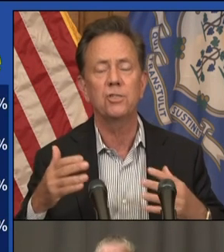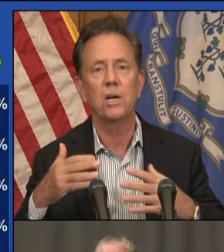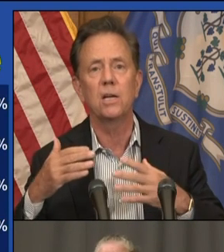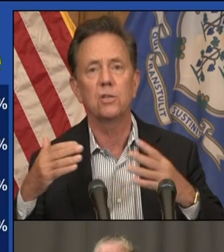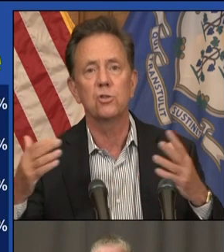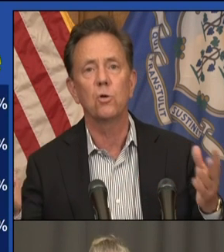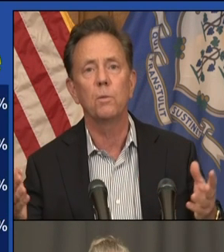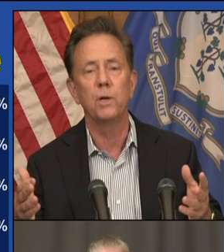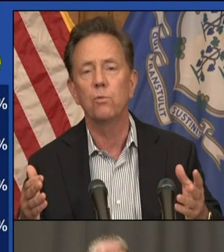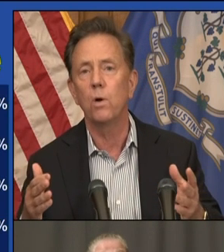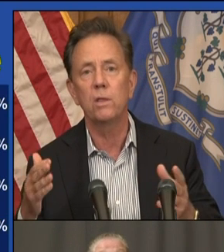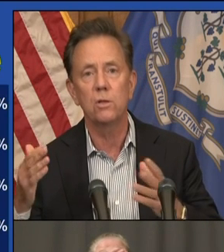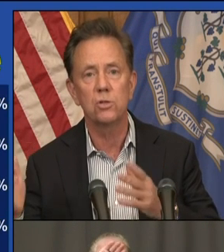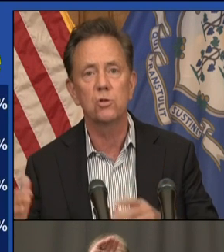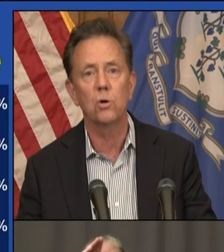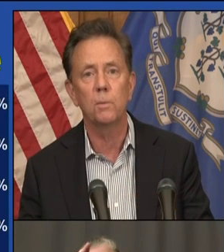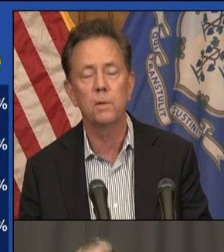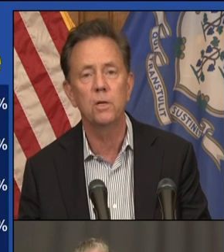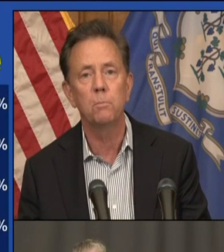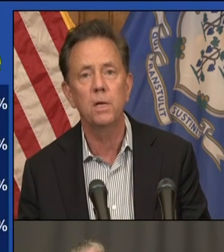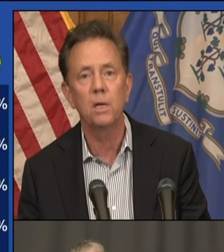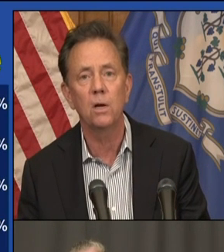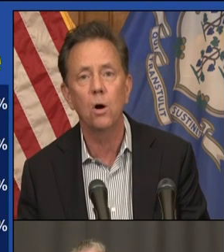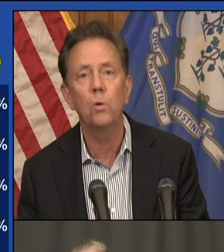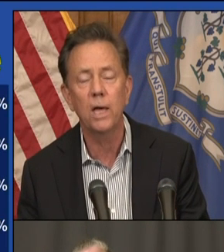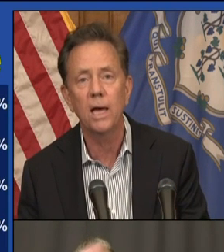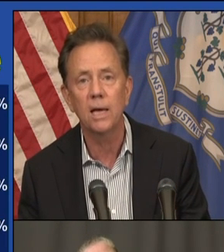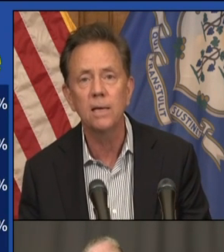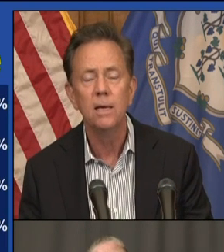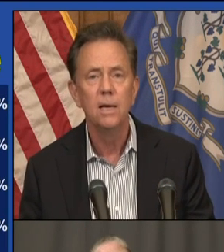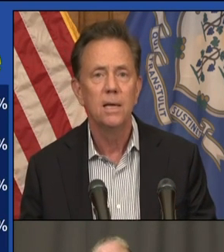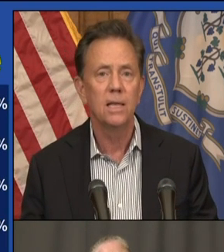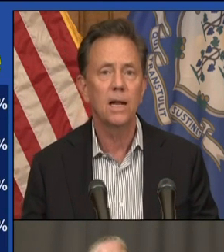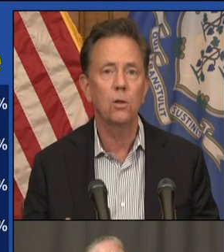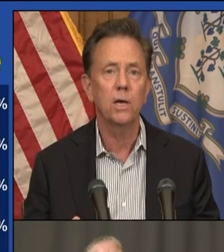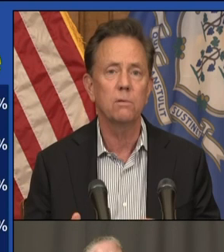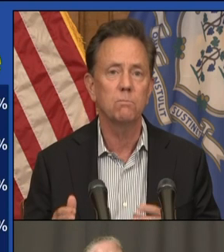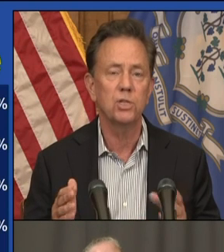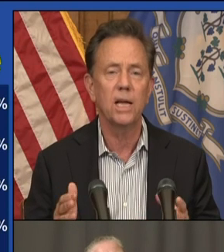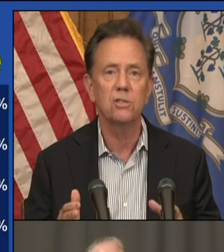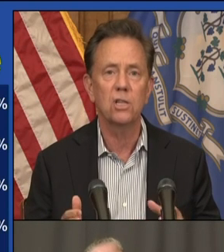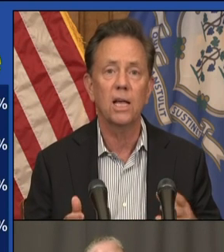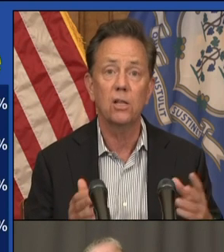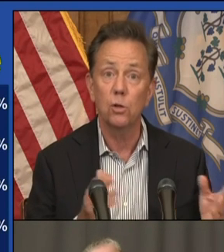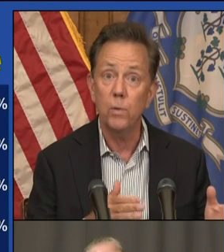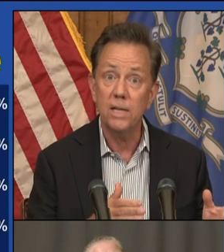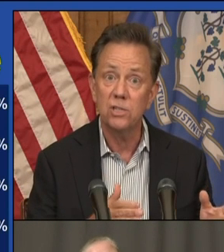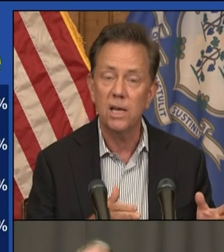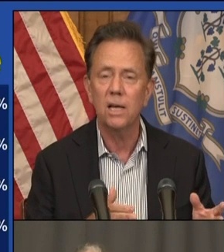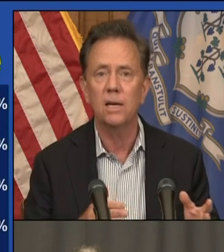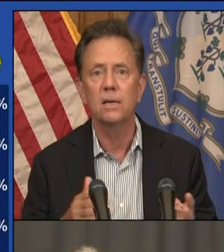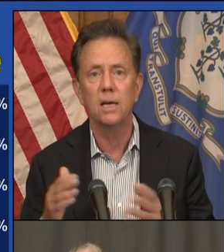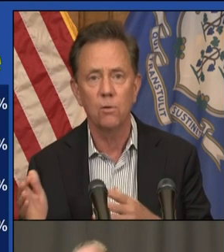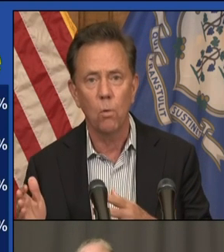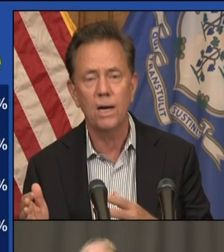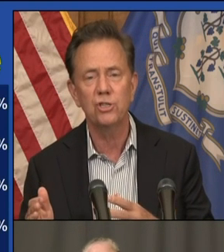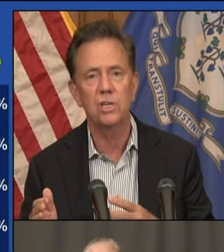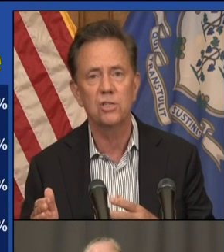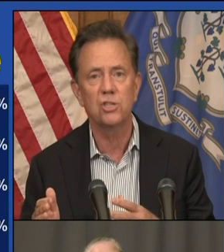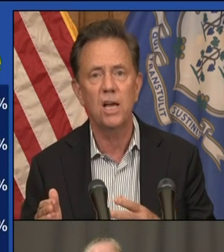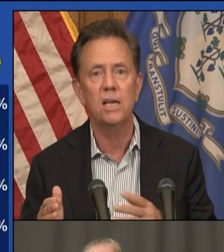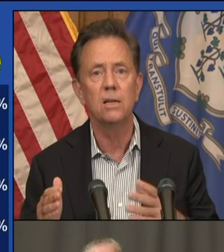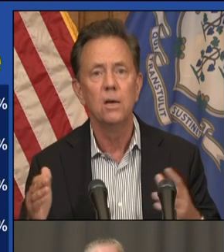backside of the storm, we had weathered the storm, and you'd be okay. And then I look at states like Louisiana and